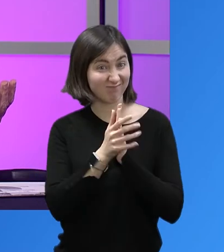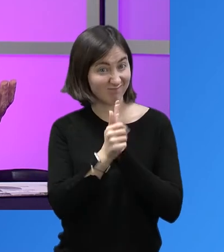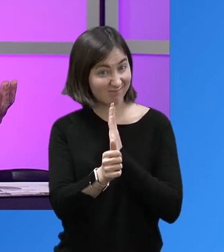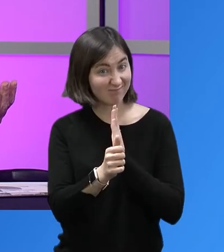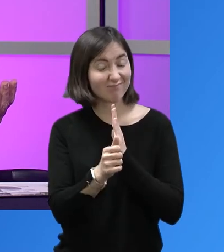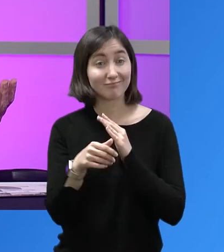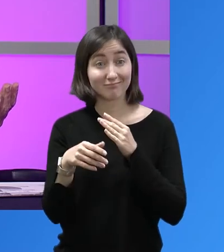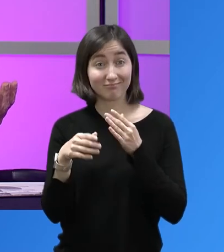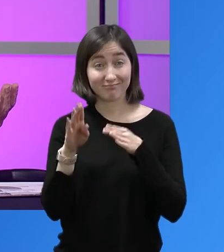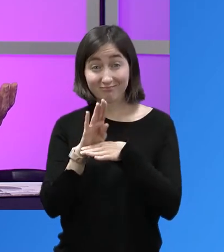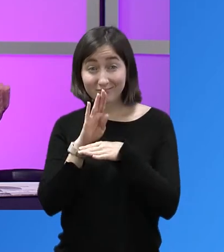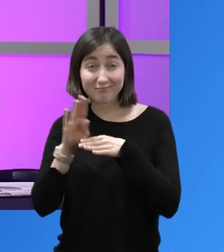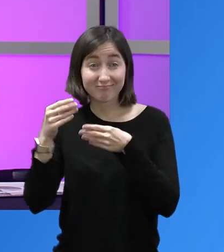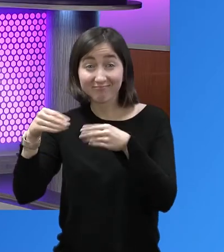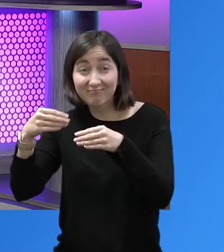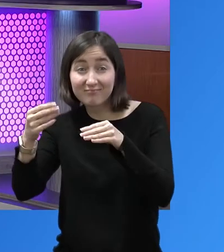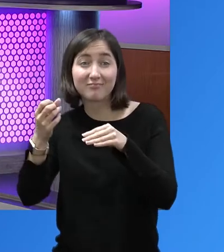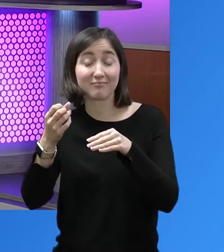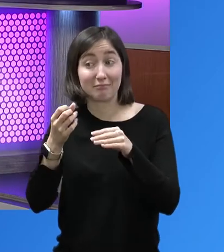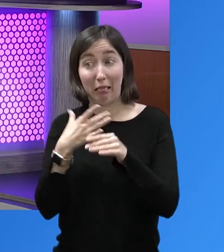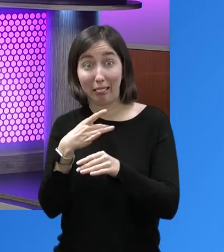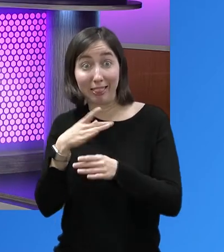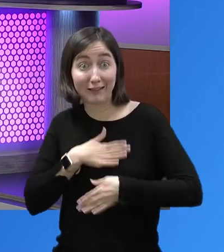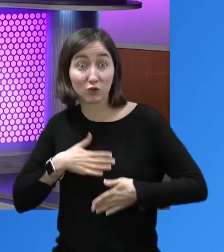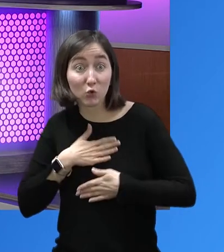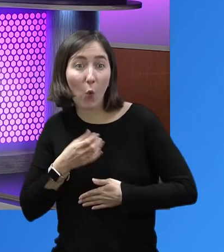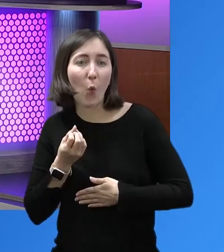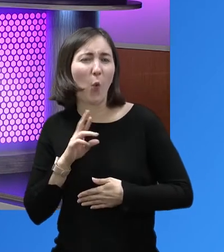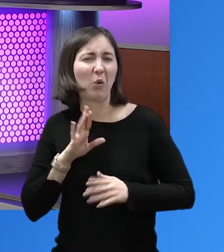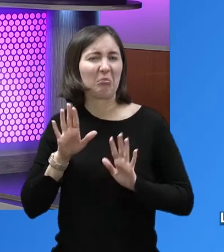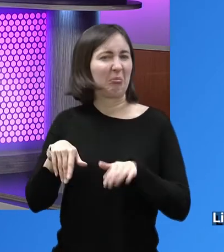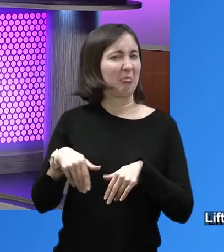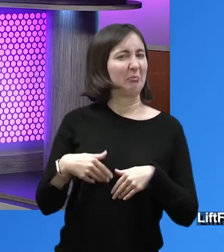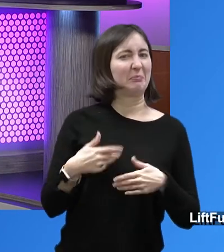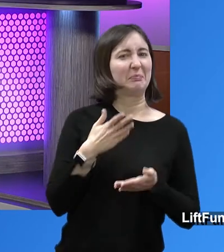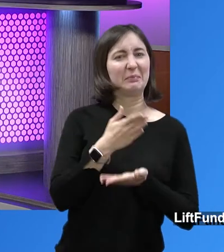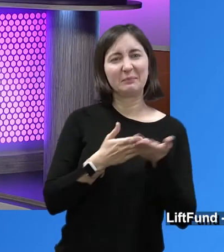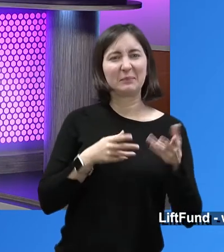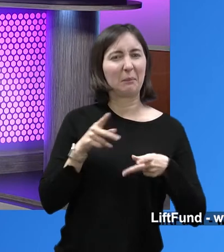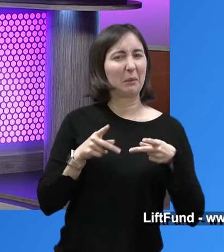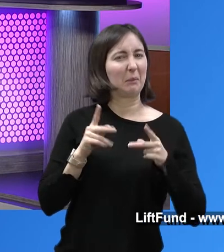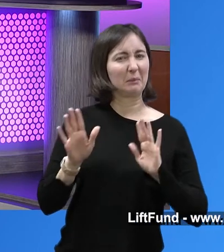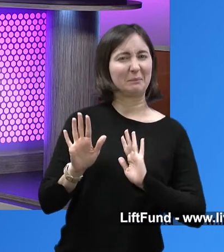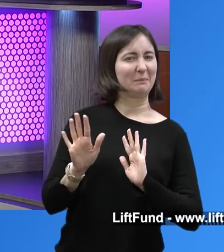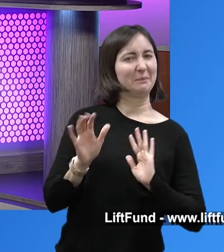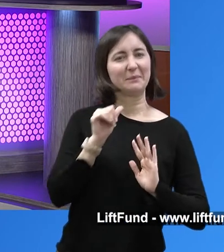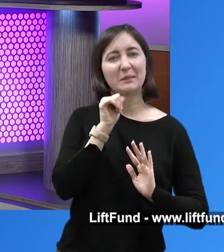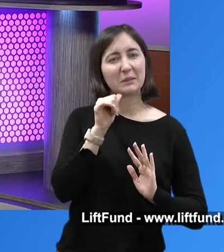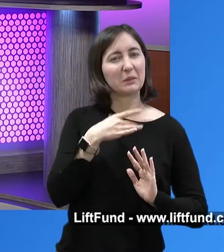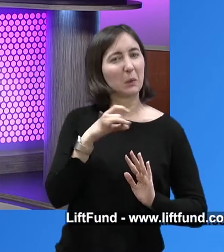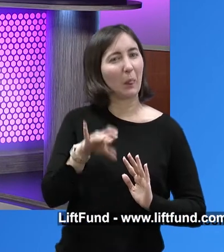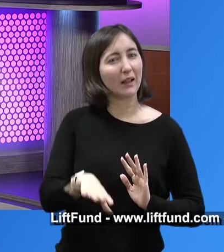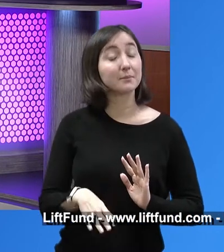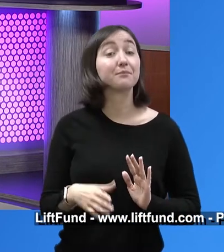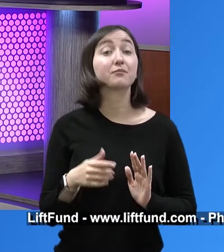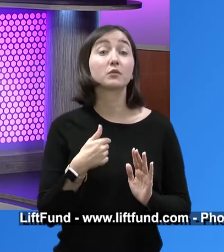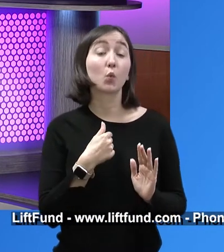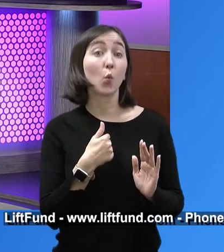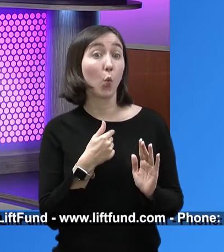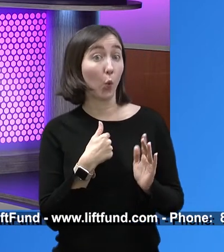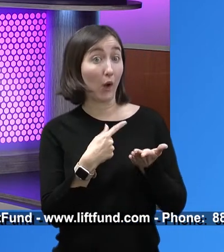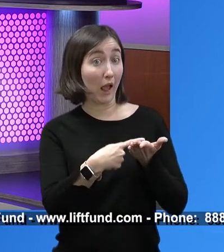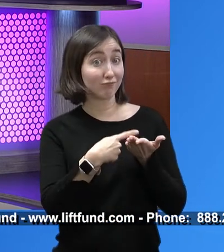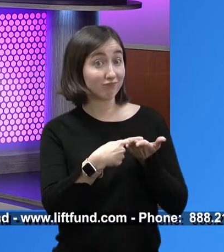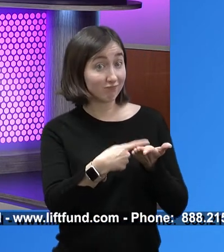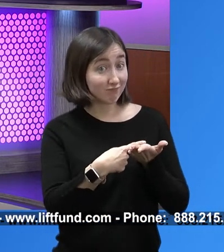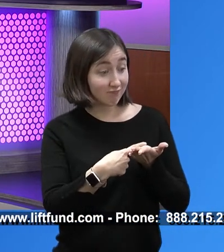you either like or you don't like. You know, I know I've been talking, when I talk to customers, they said, I want to be, you know, my